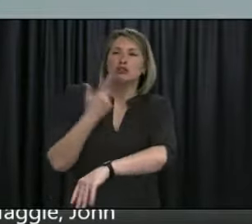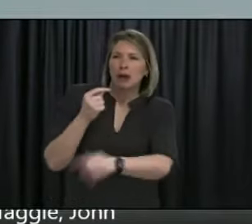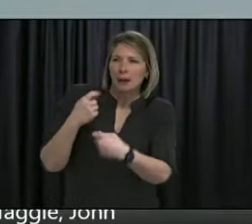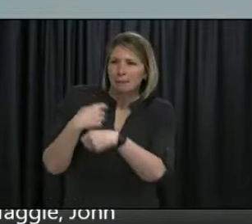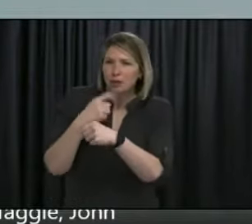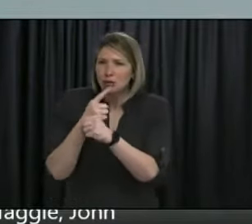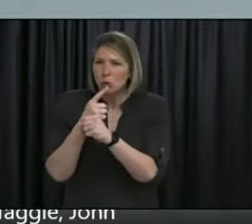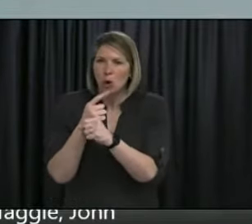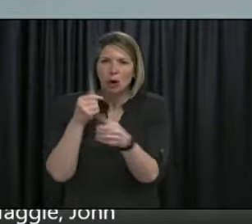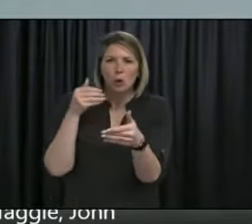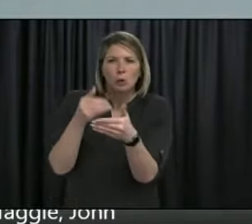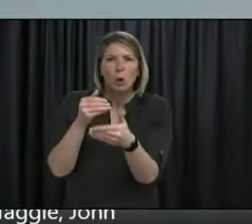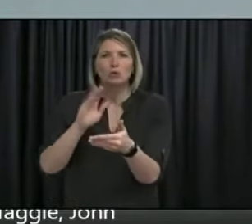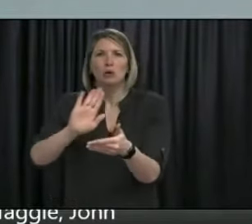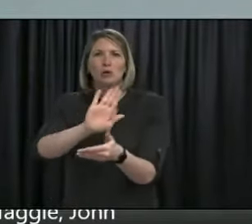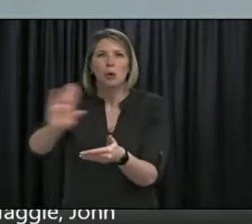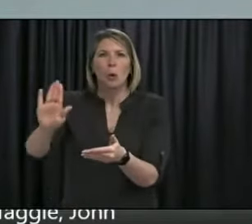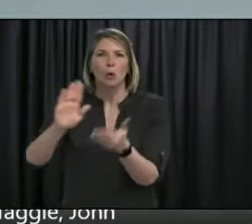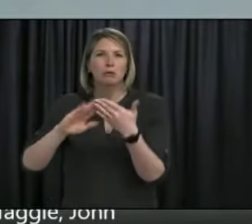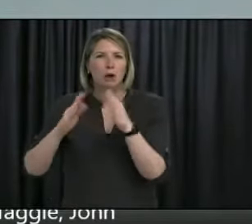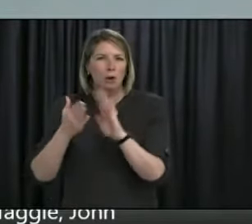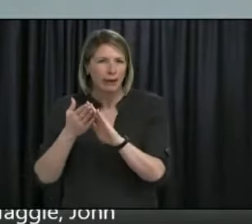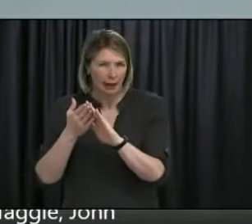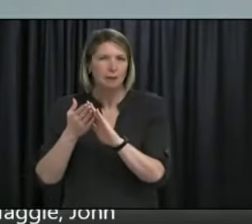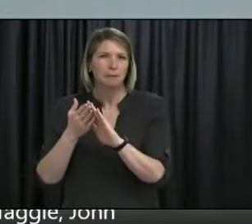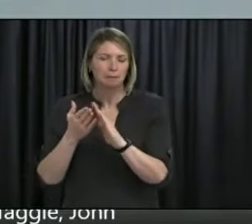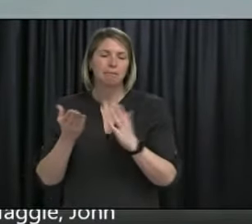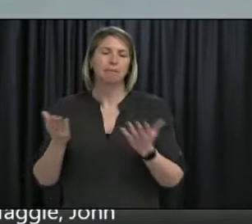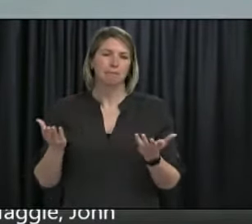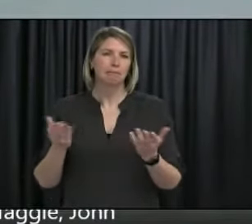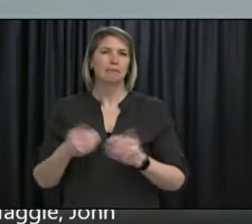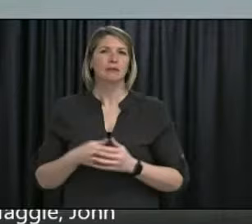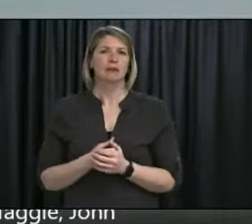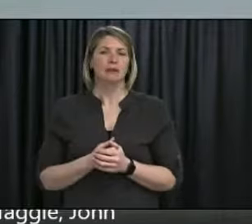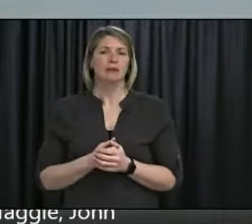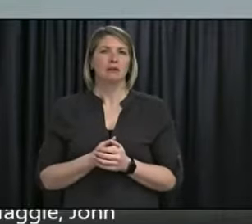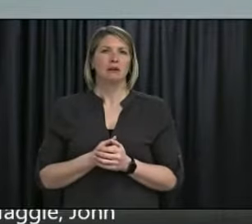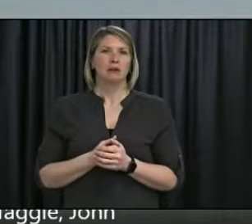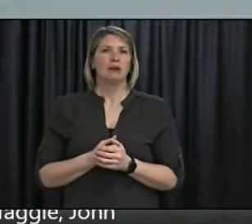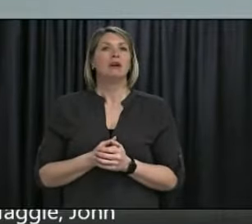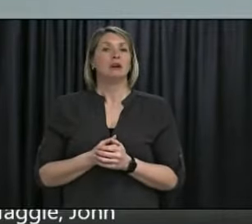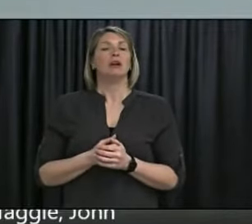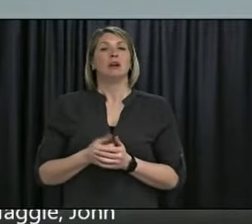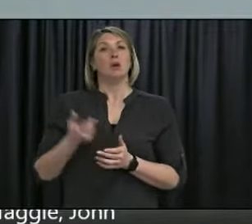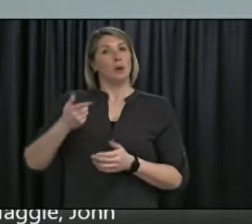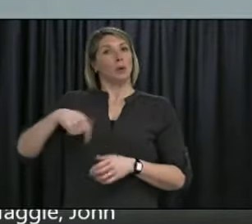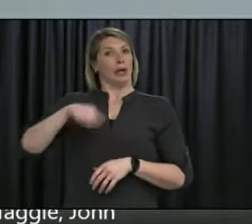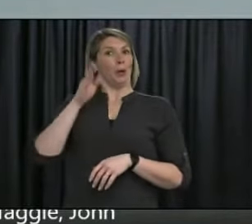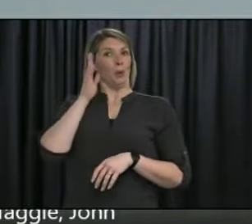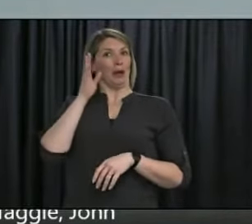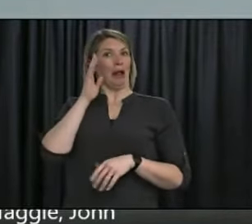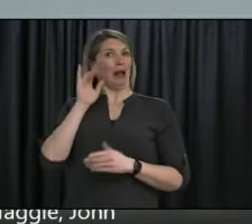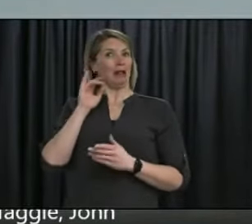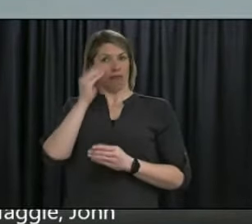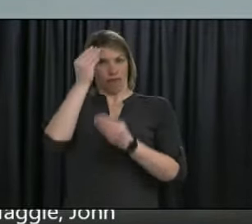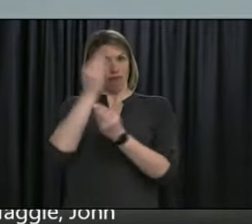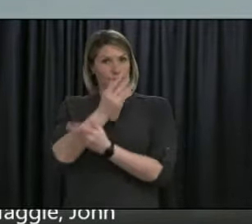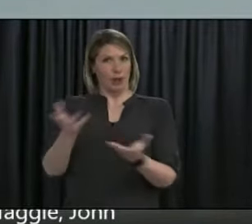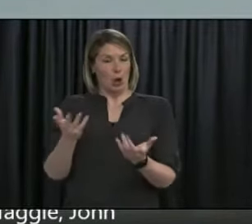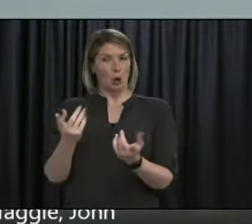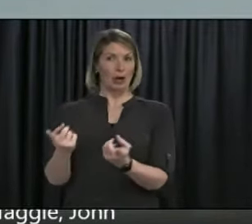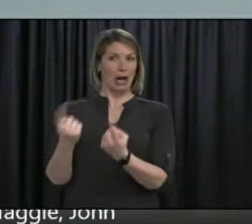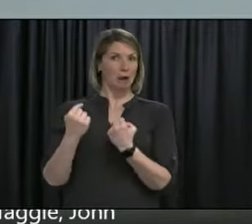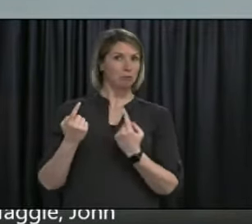70s. We will notify people via this means at the end of